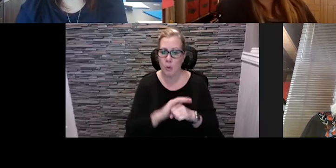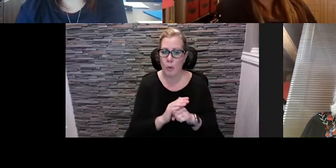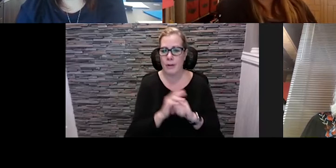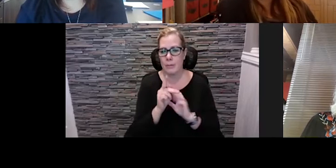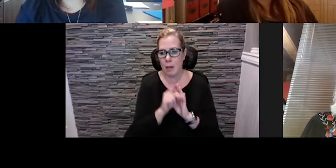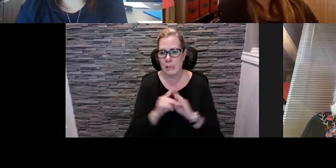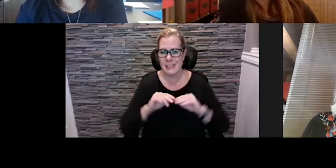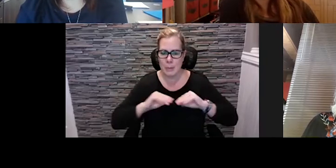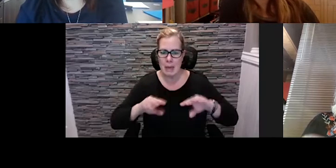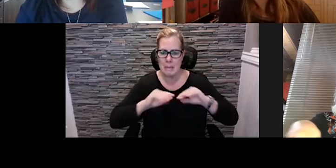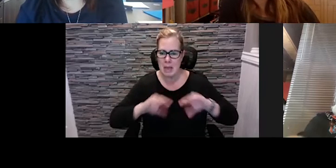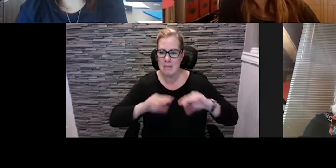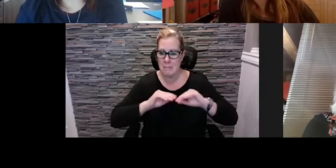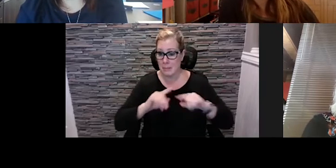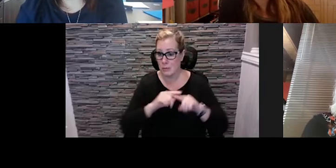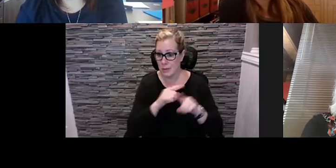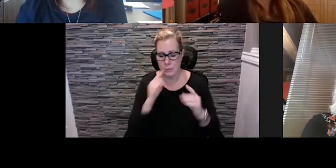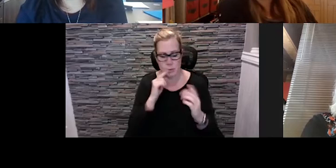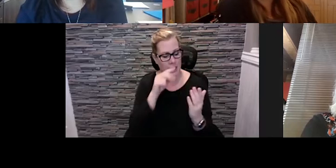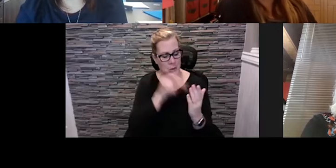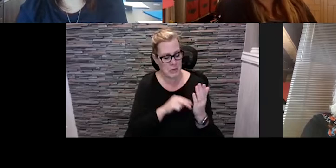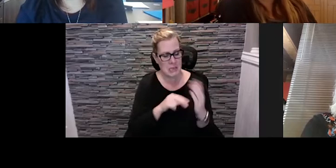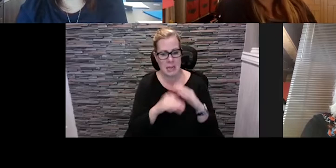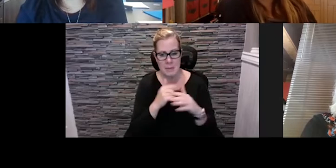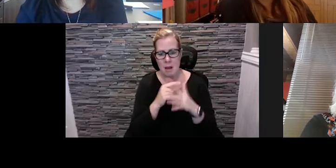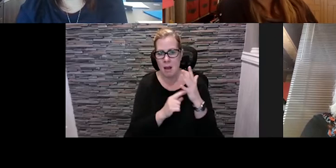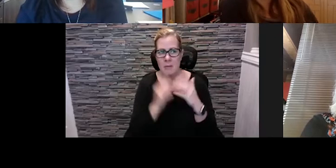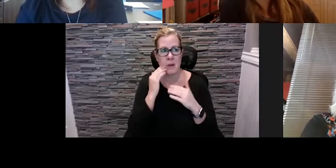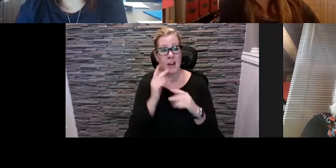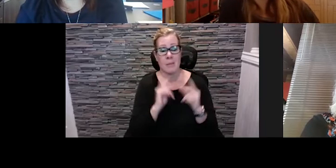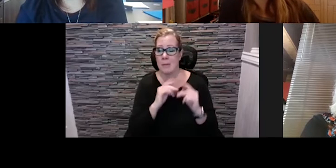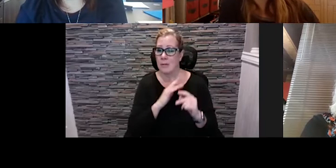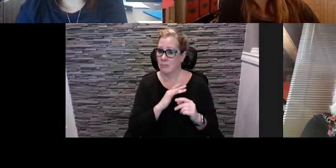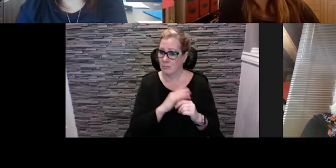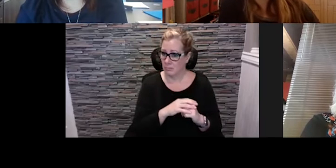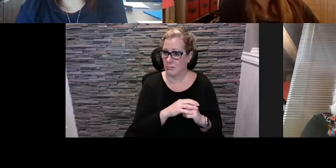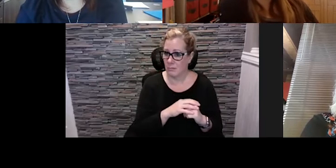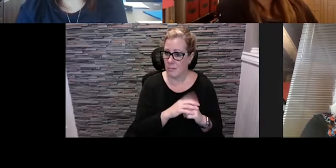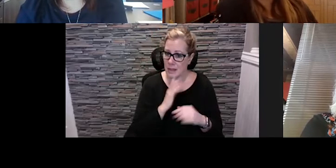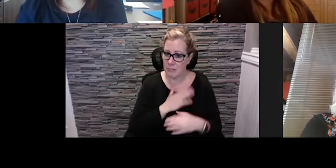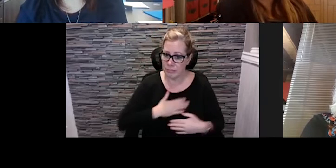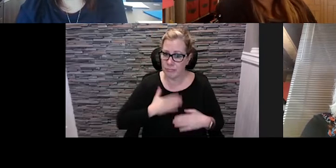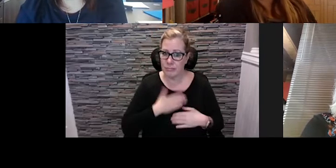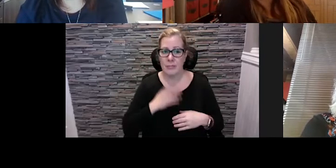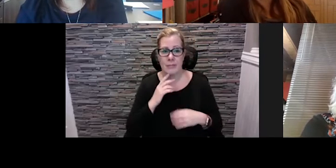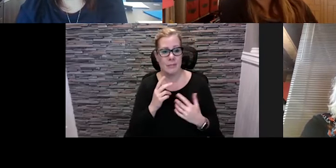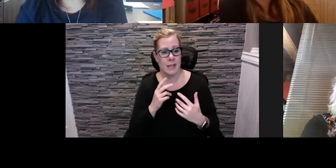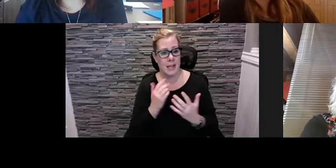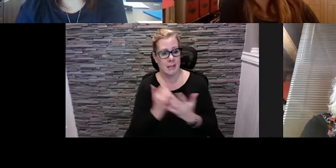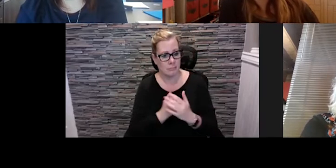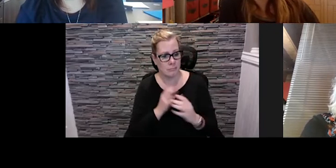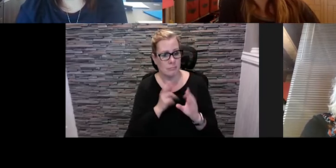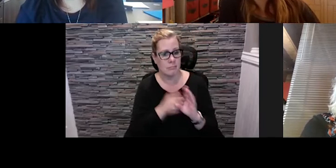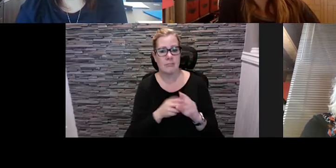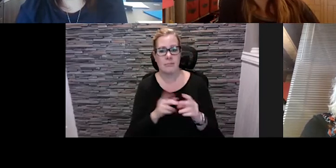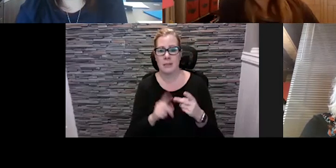and um you know people were really good they they they they part they partook and they listened and